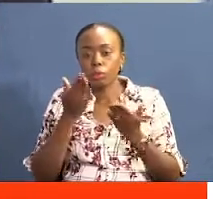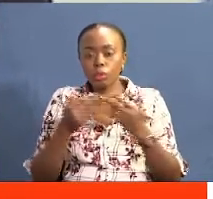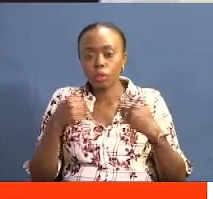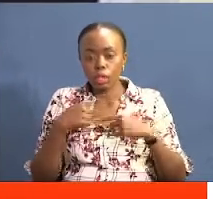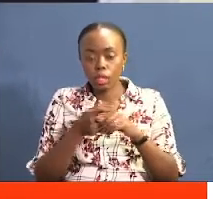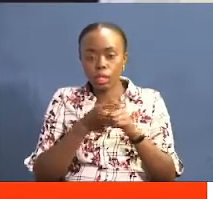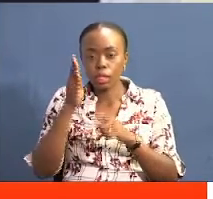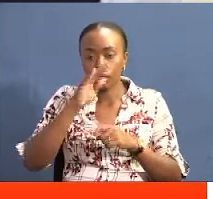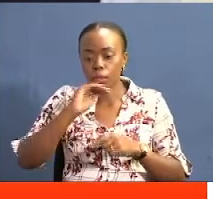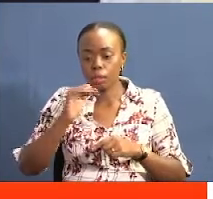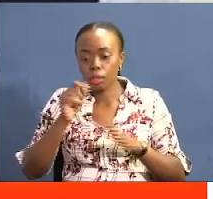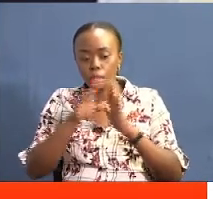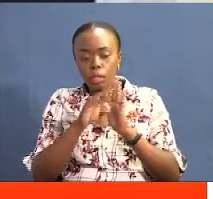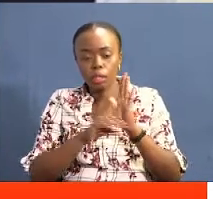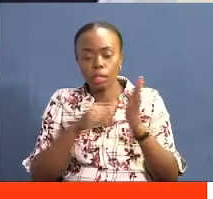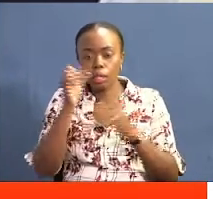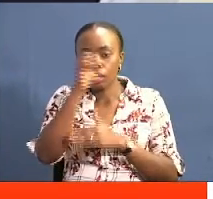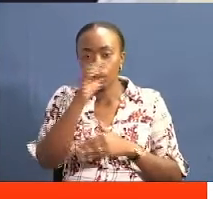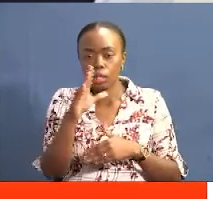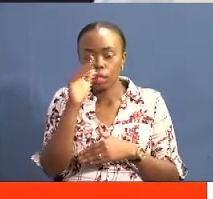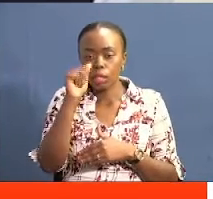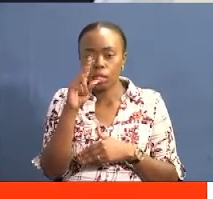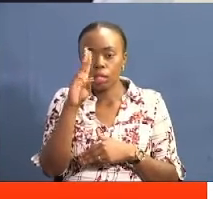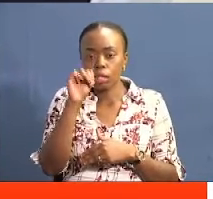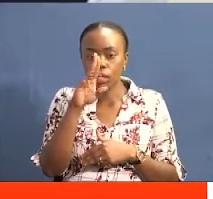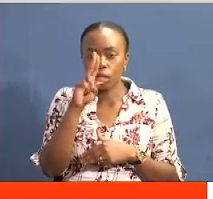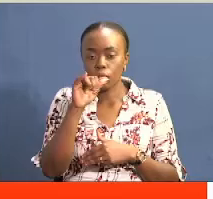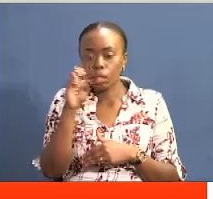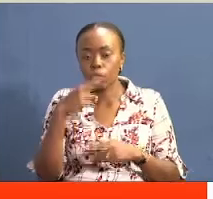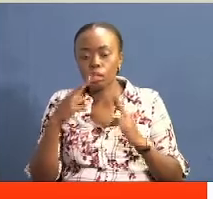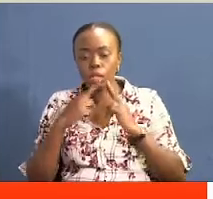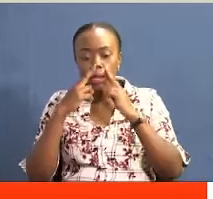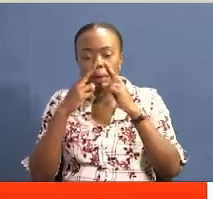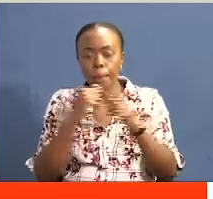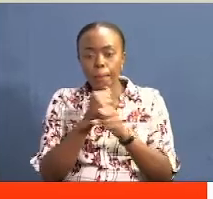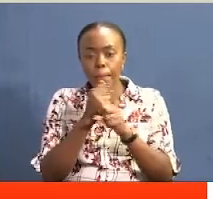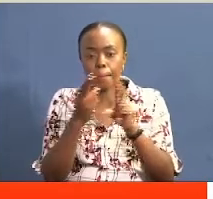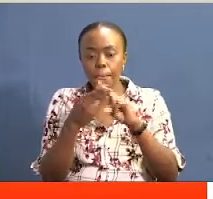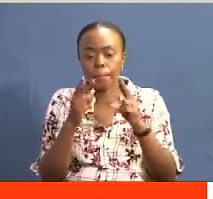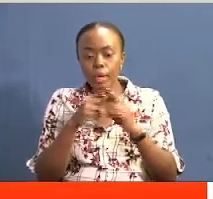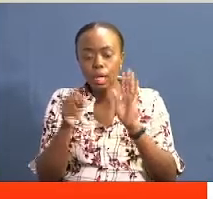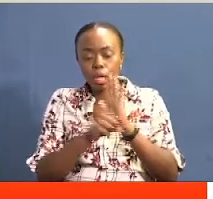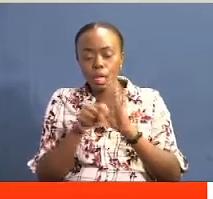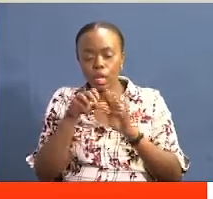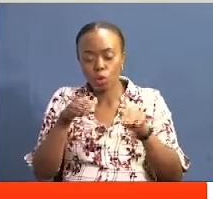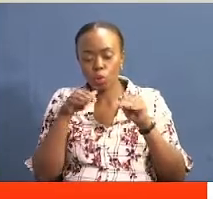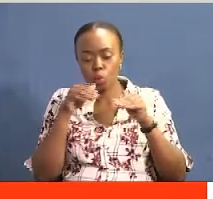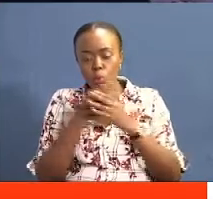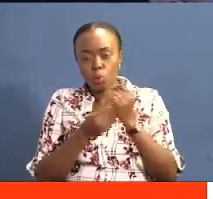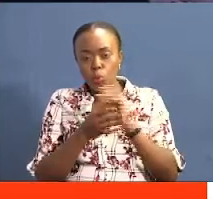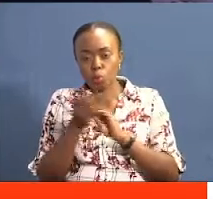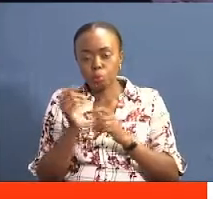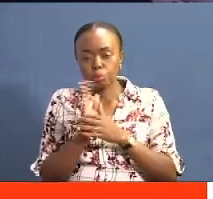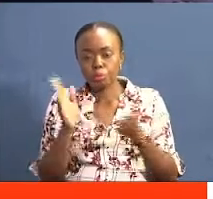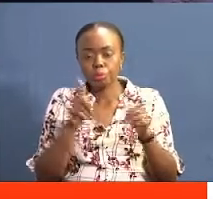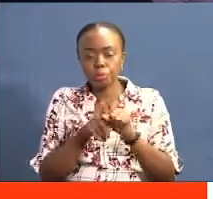according to Bungoma County Commissioner Samuel Kimiti, a report has been made to relevant authorities awaiting resolutions. We've